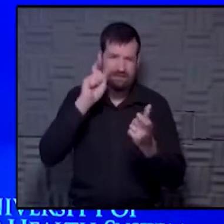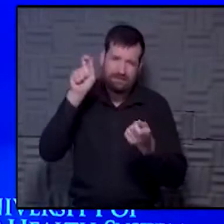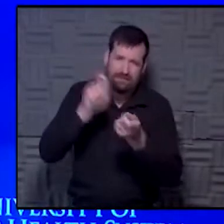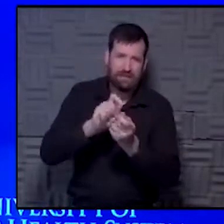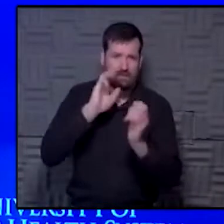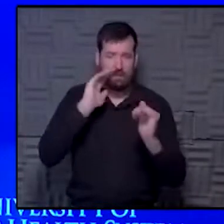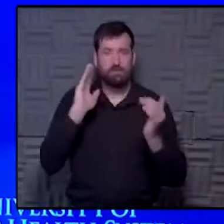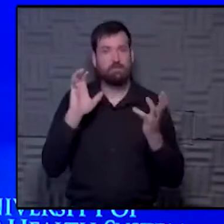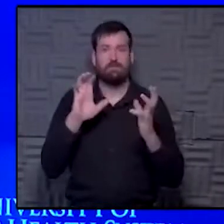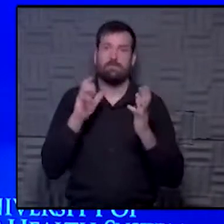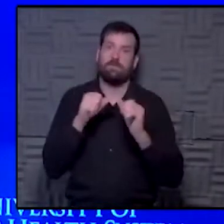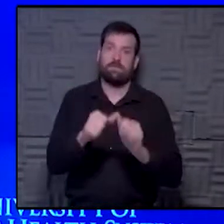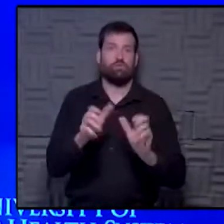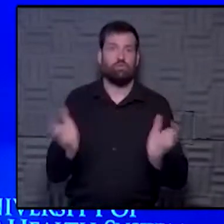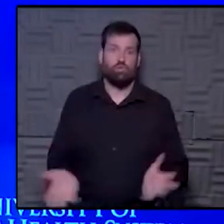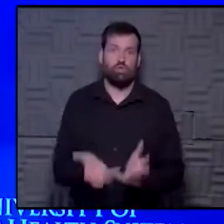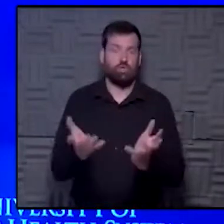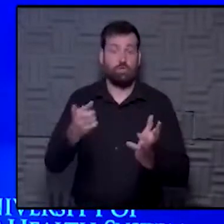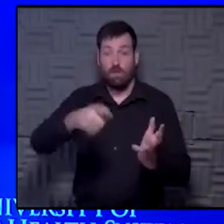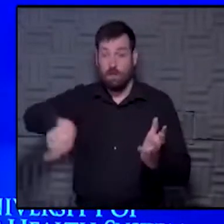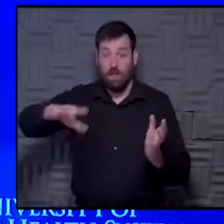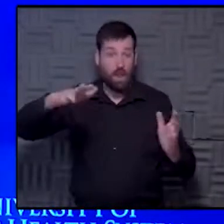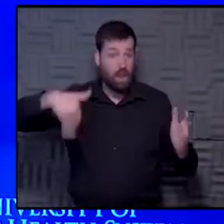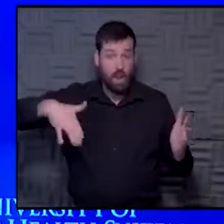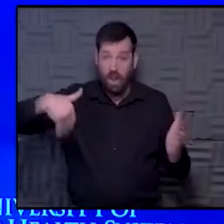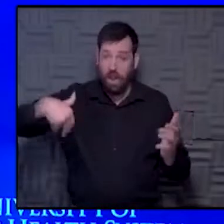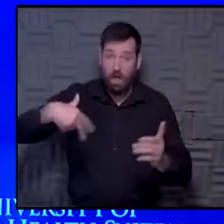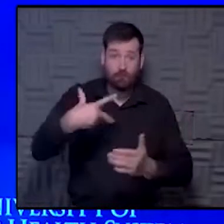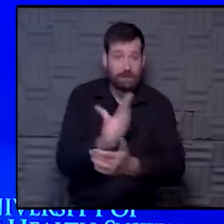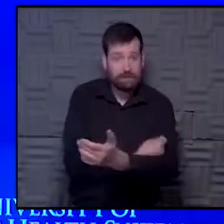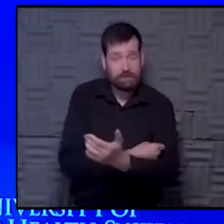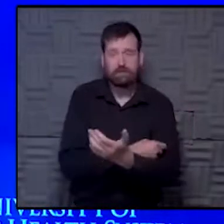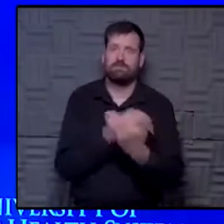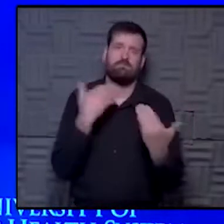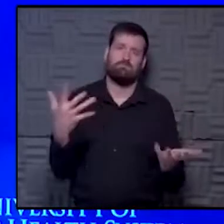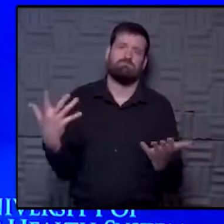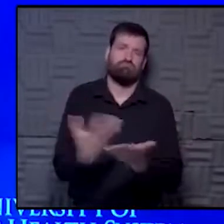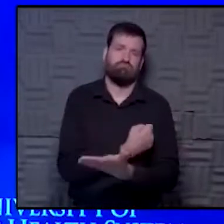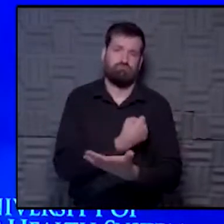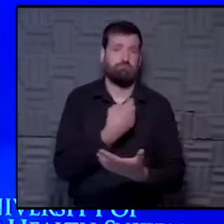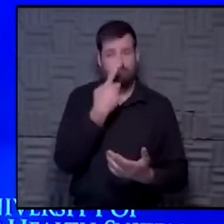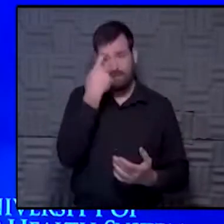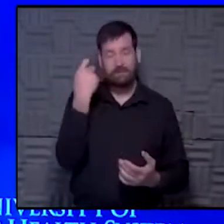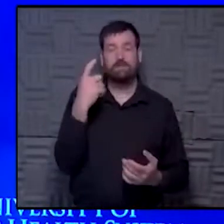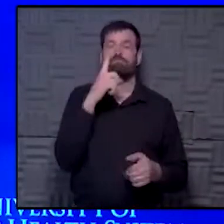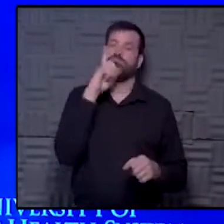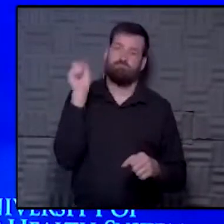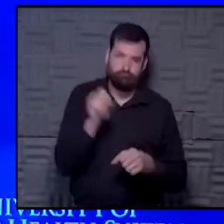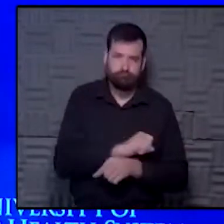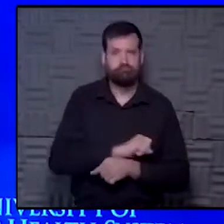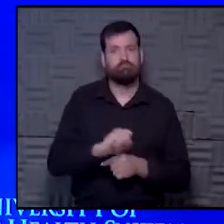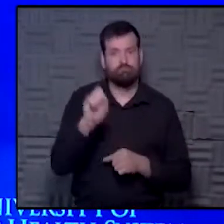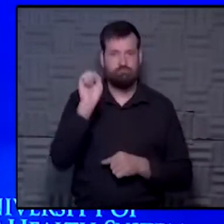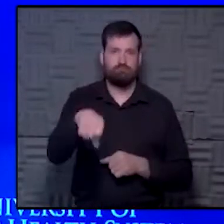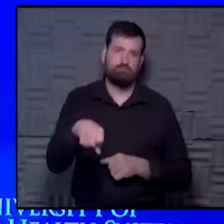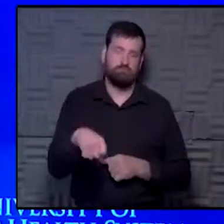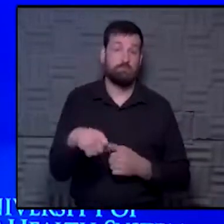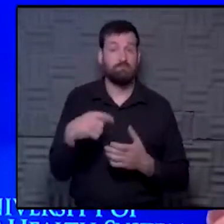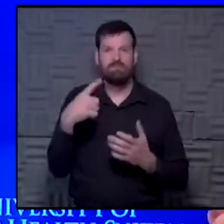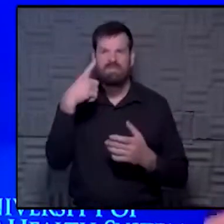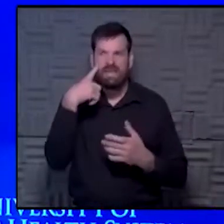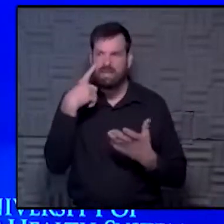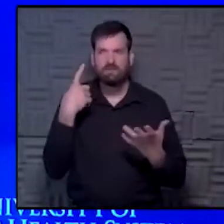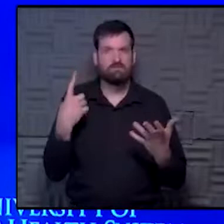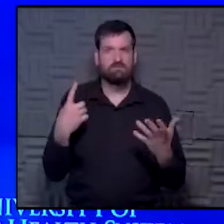encourage anyone who's not yet received the vaccine to go get it because it does absolutely have an impact. Just think, right?